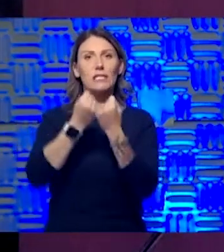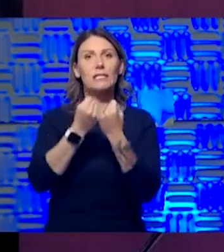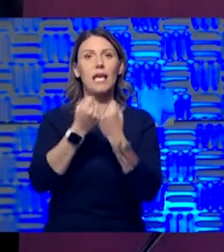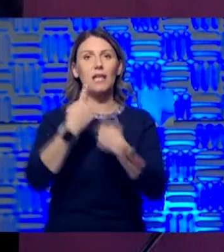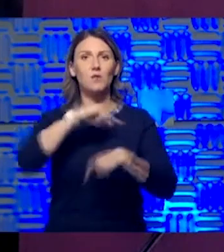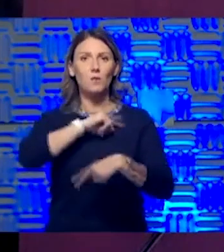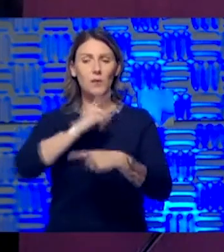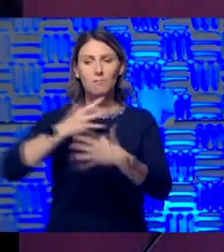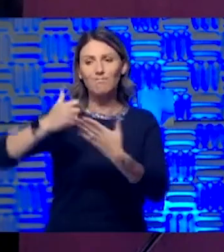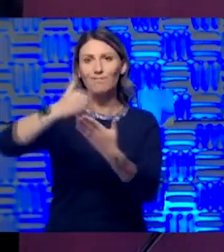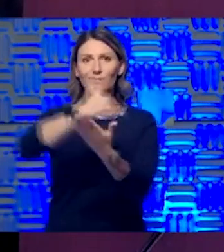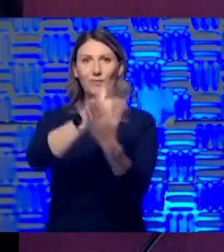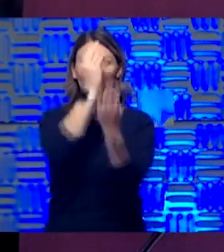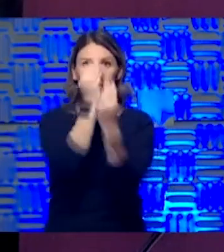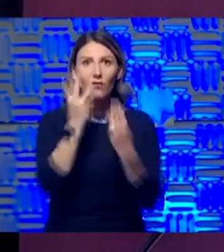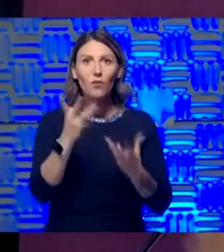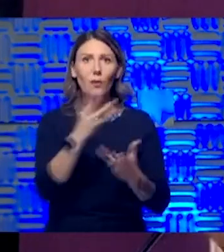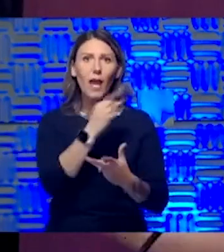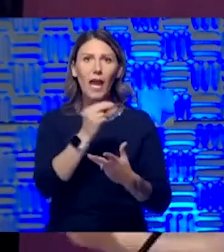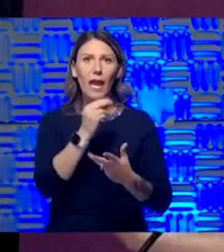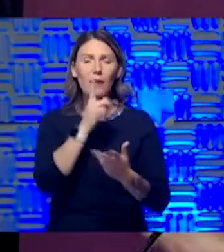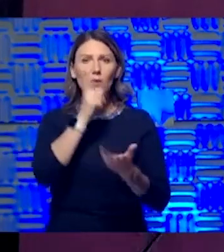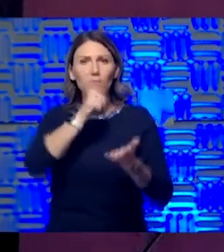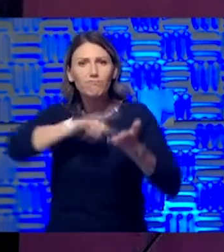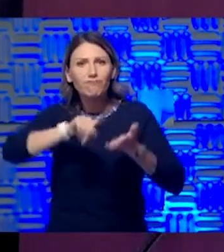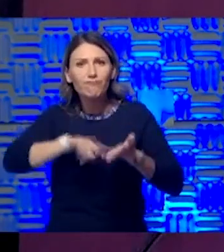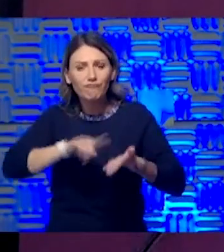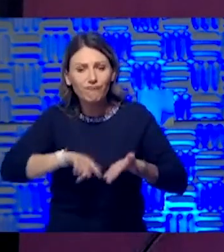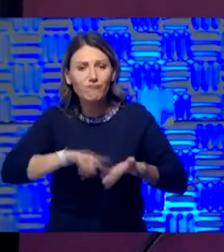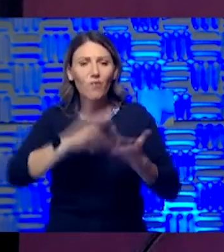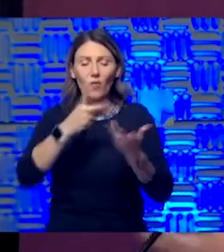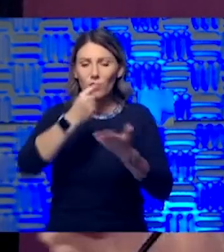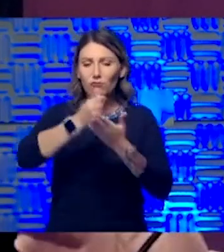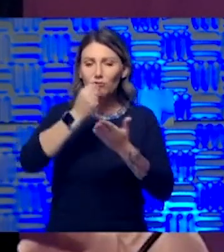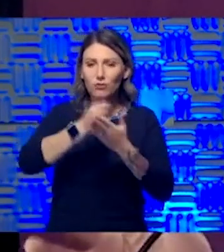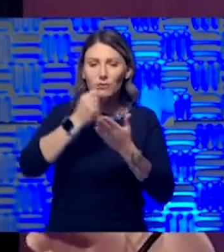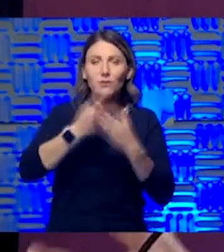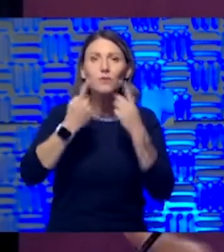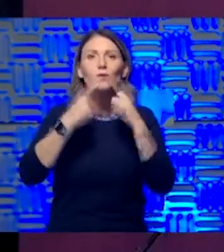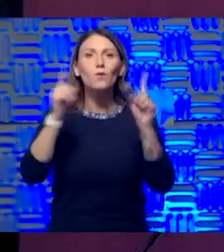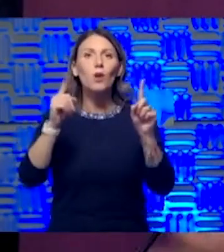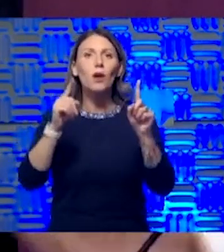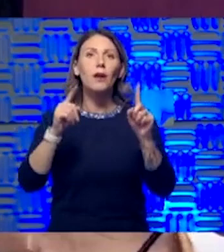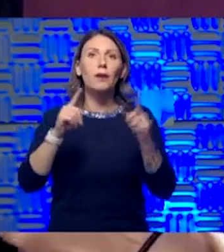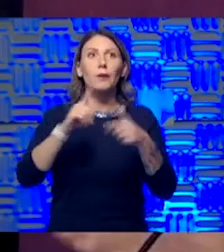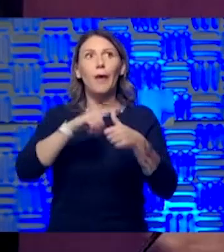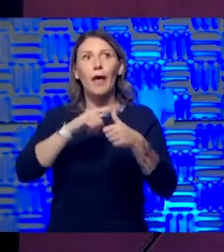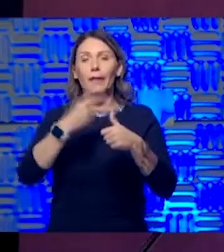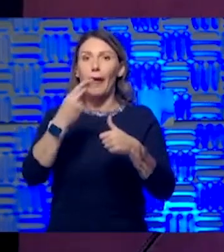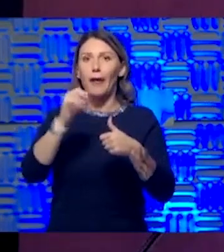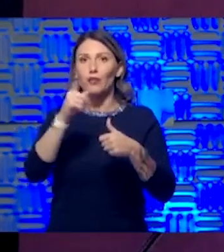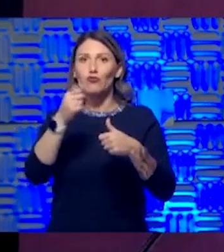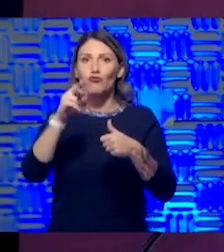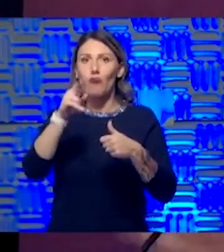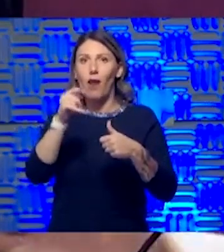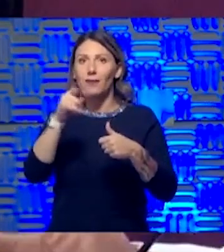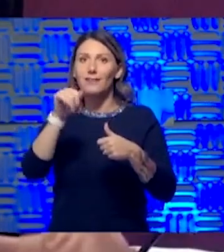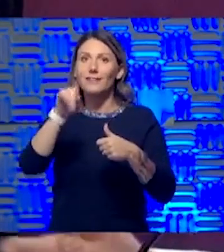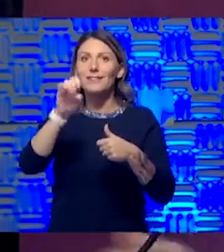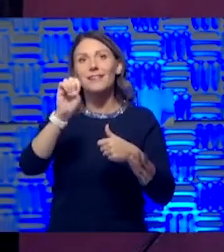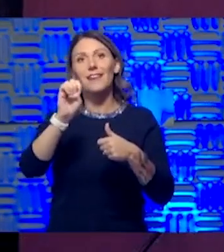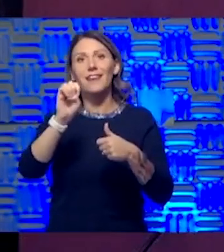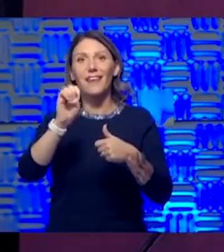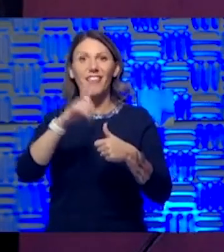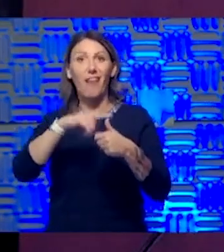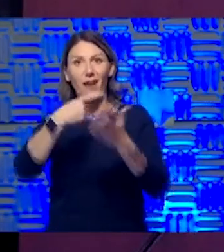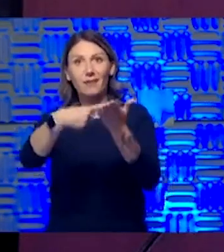what we are looking at, too, is, you know, what treatments work. You know, if you've got the hydroxychloroquine debate and azithromycin and what things might